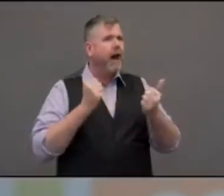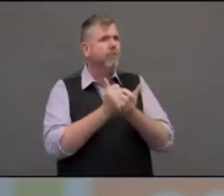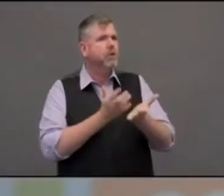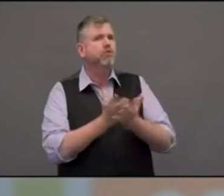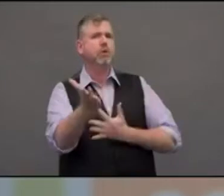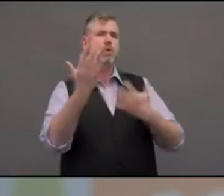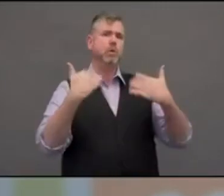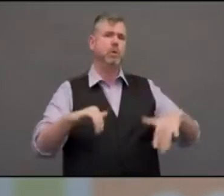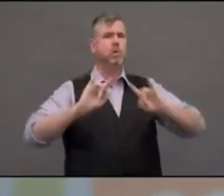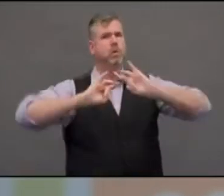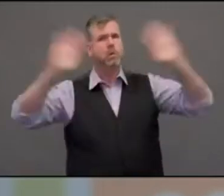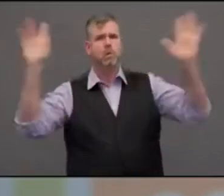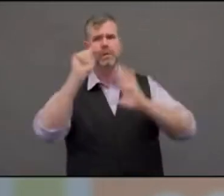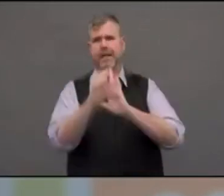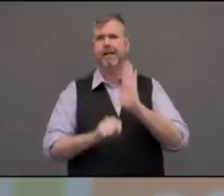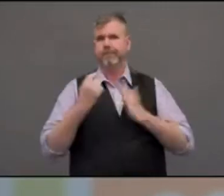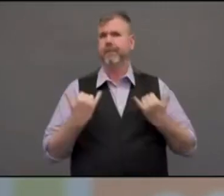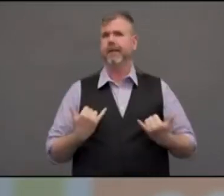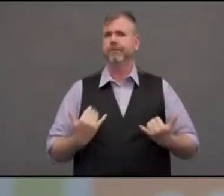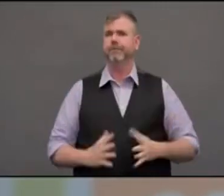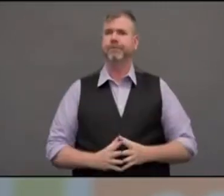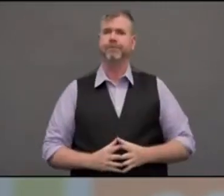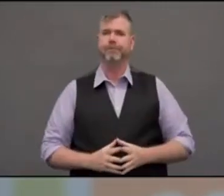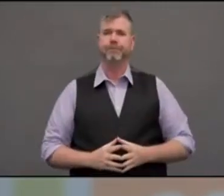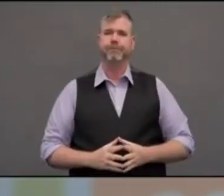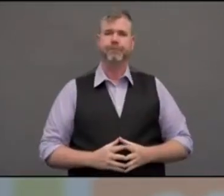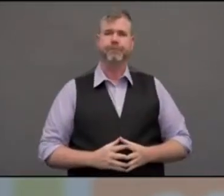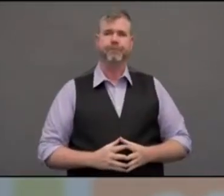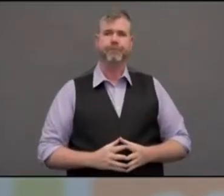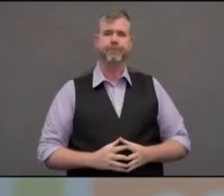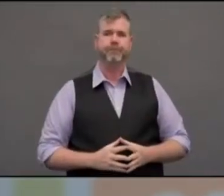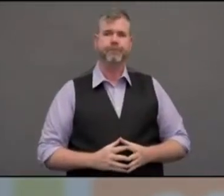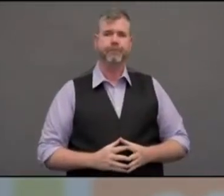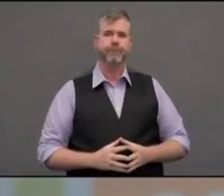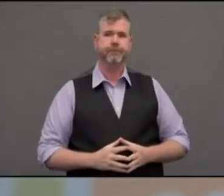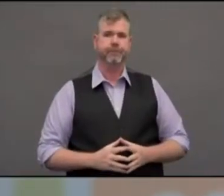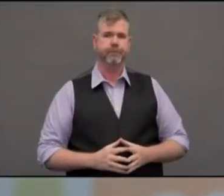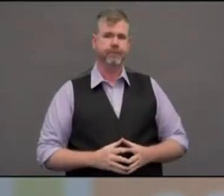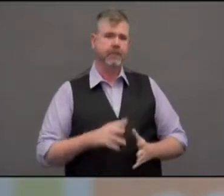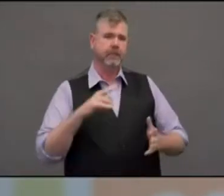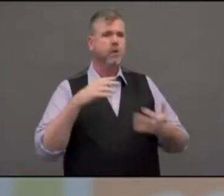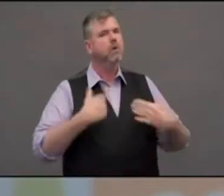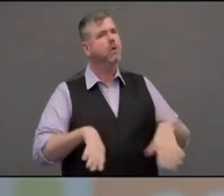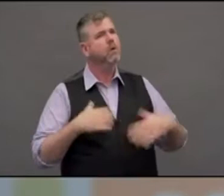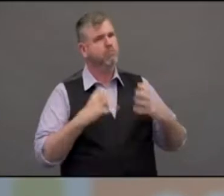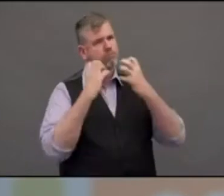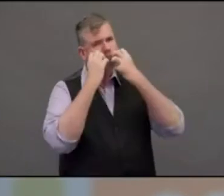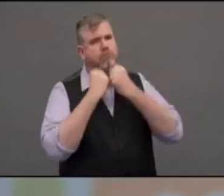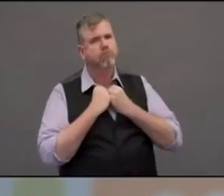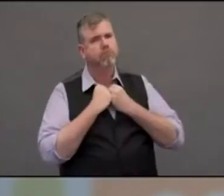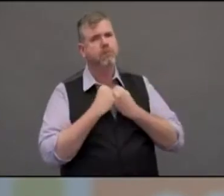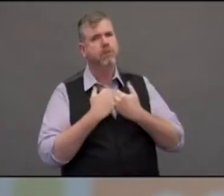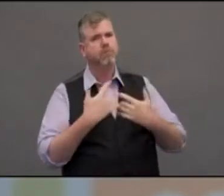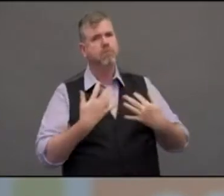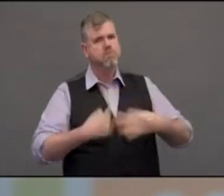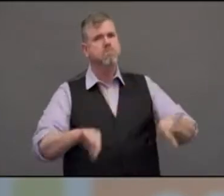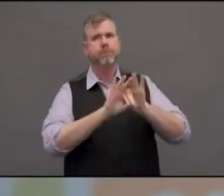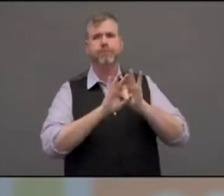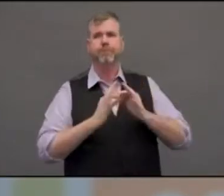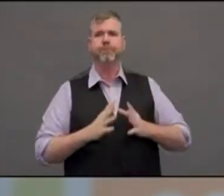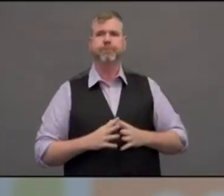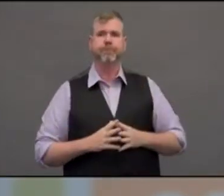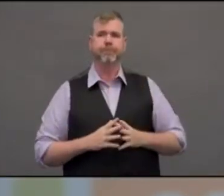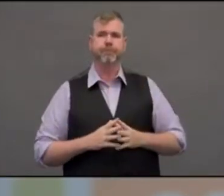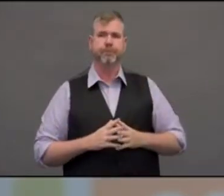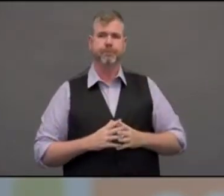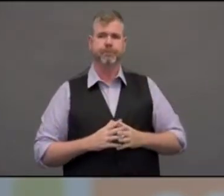does a lot to us. It means, you know, a really great joy to all of us health care workers.